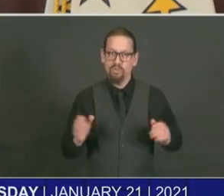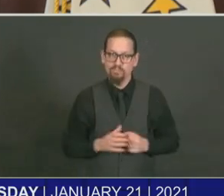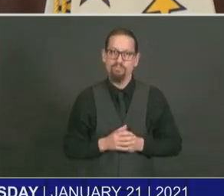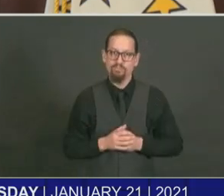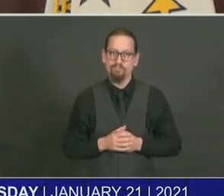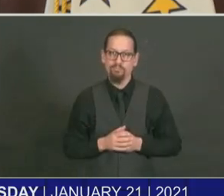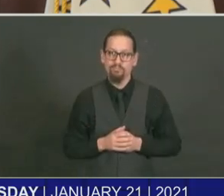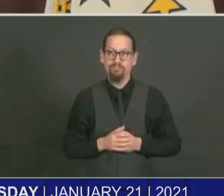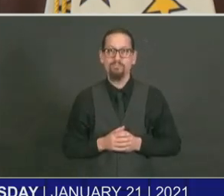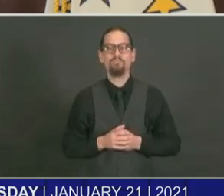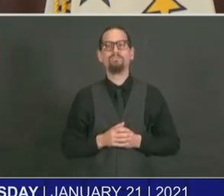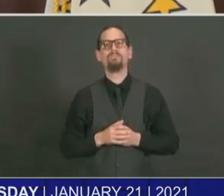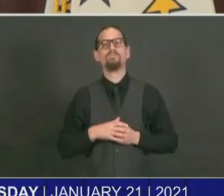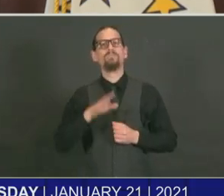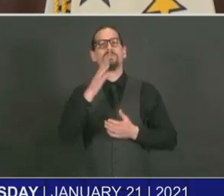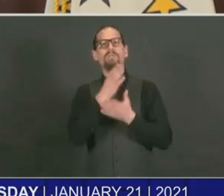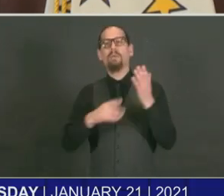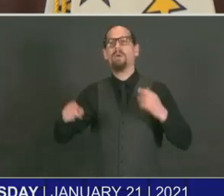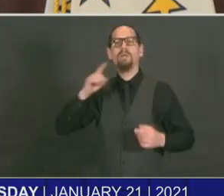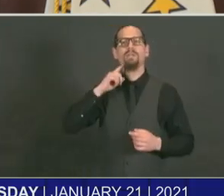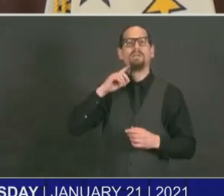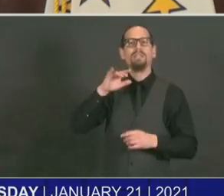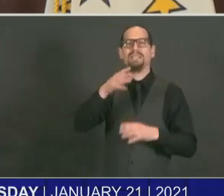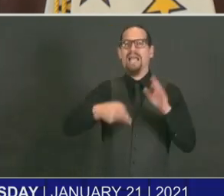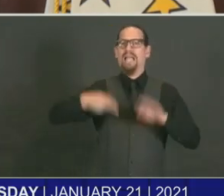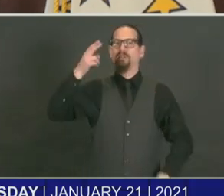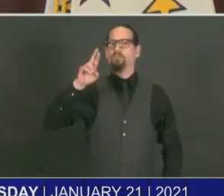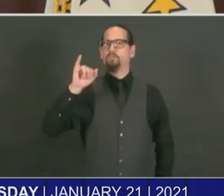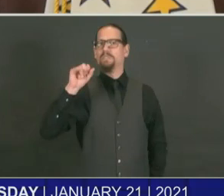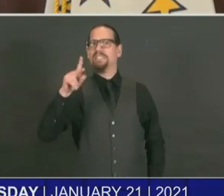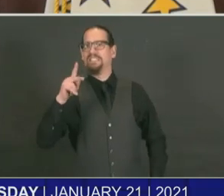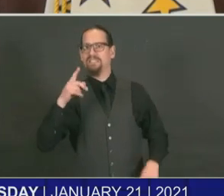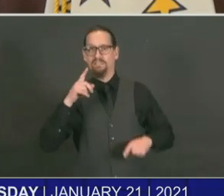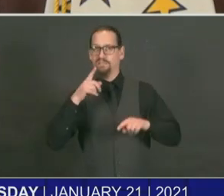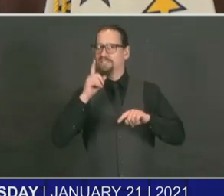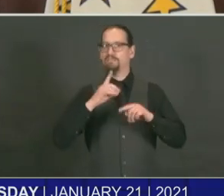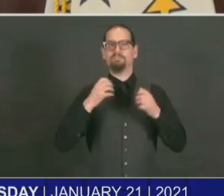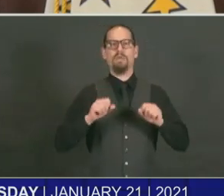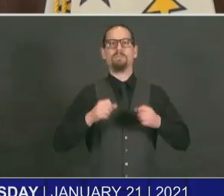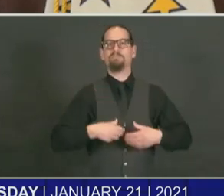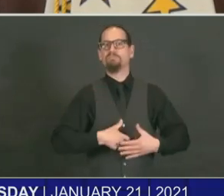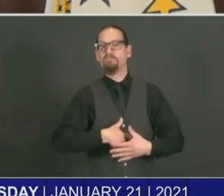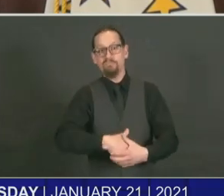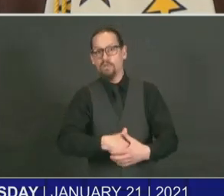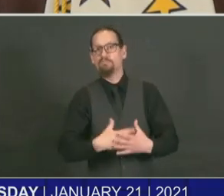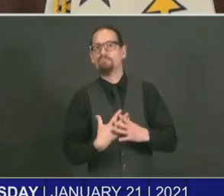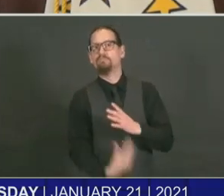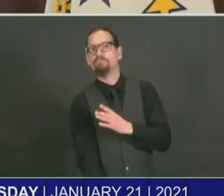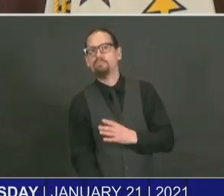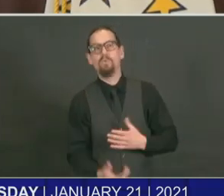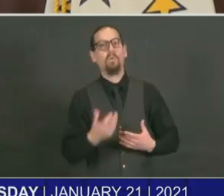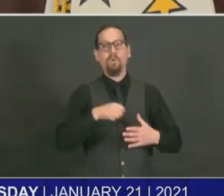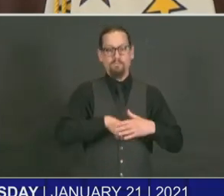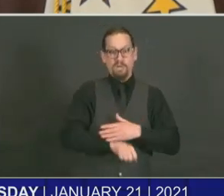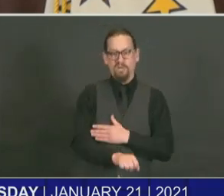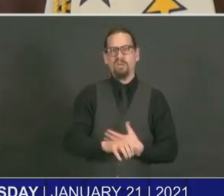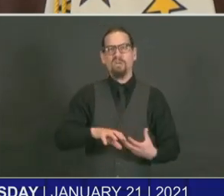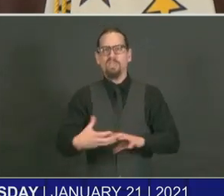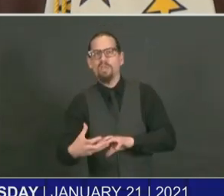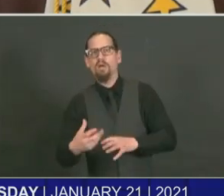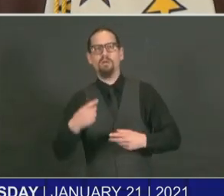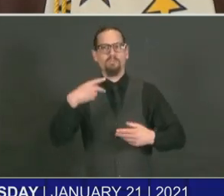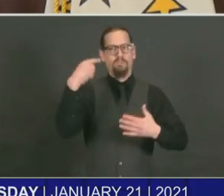of infertility, first or second trimester loss, stillbirth, congenital anomalies, or other congenital defects.